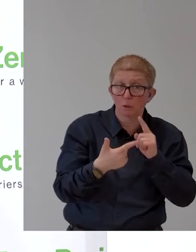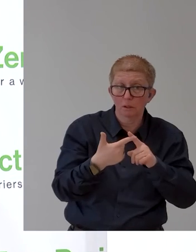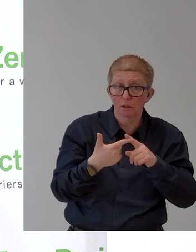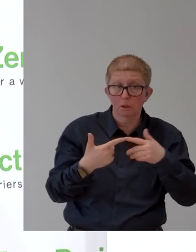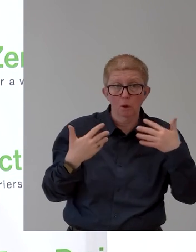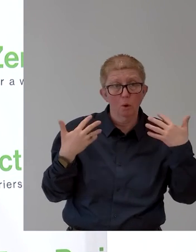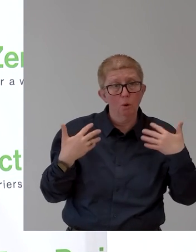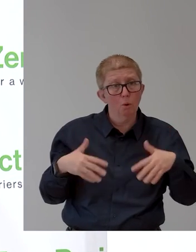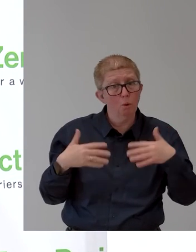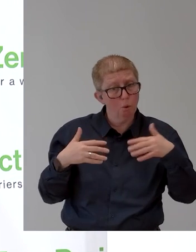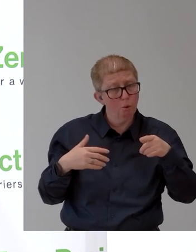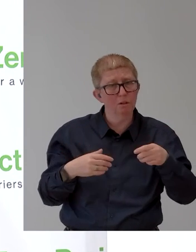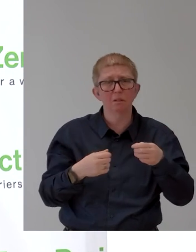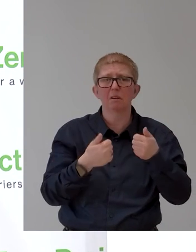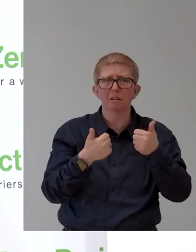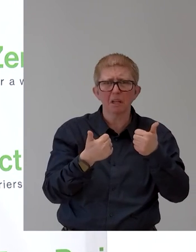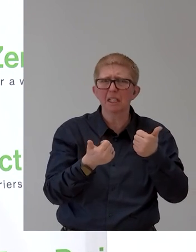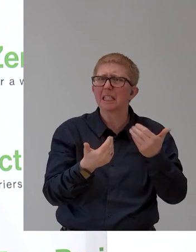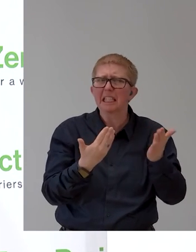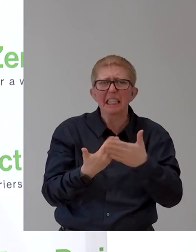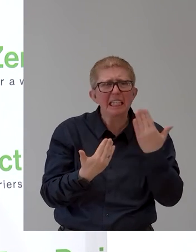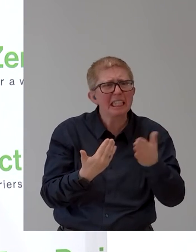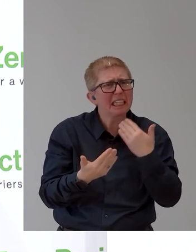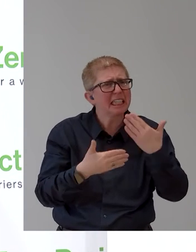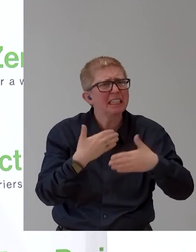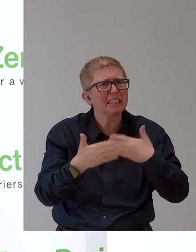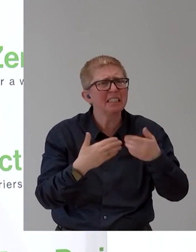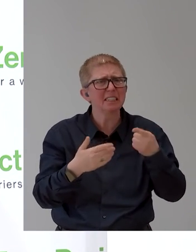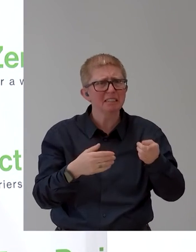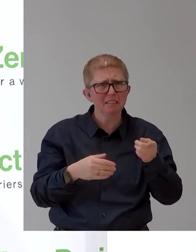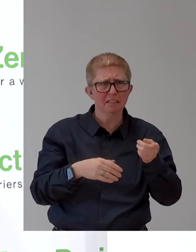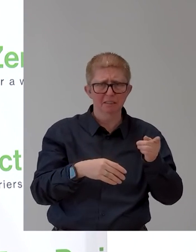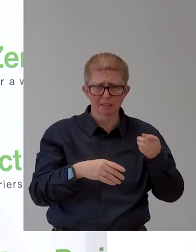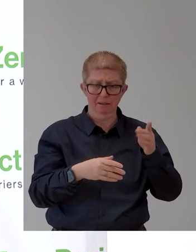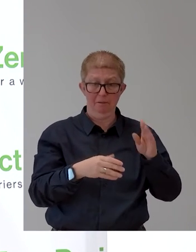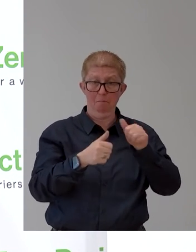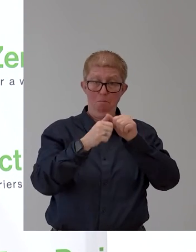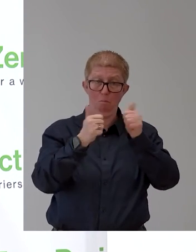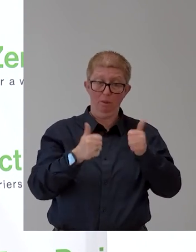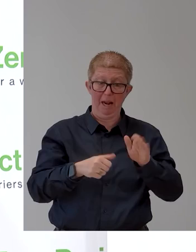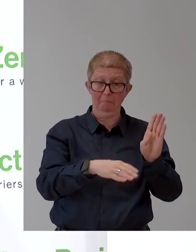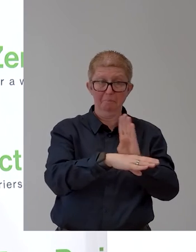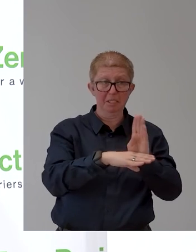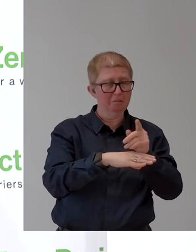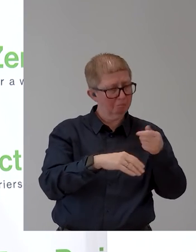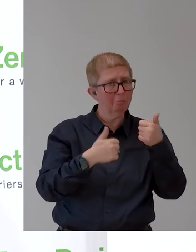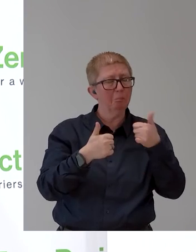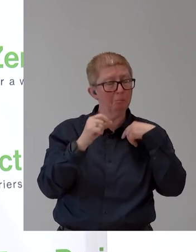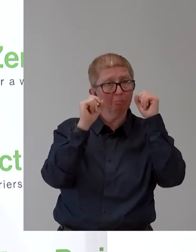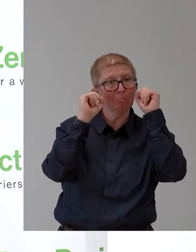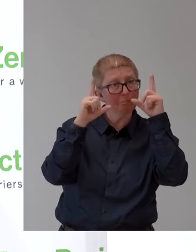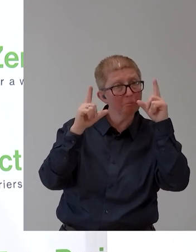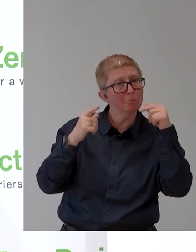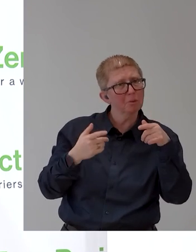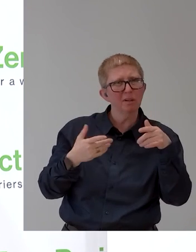It's easy to understand. I think also the business model is very easy to understand. I understand why other funders